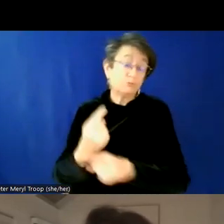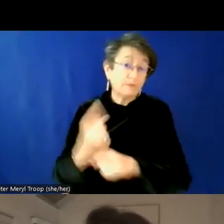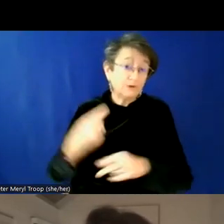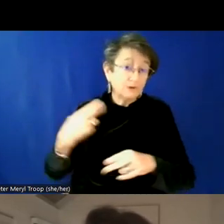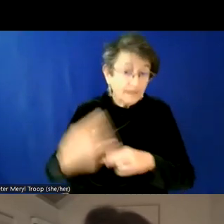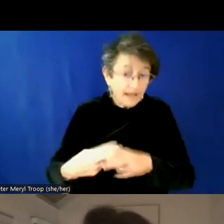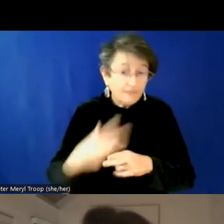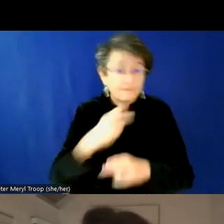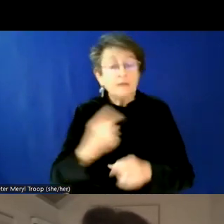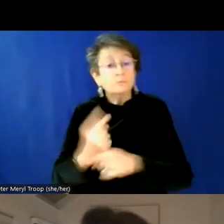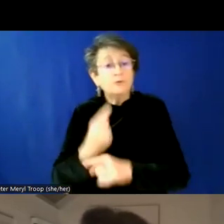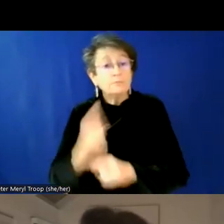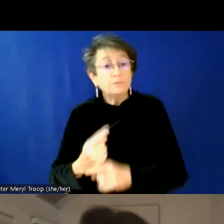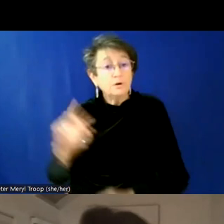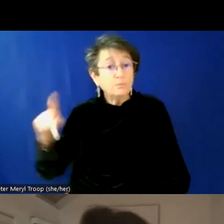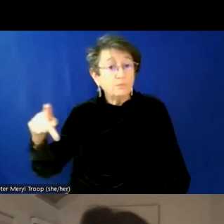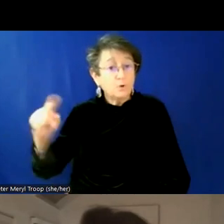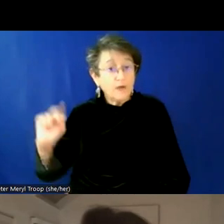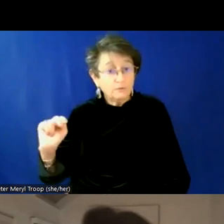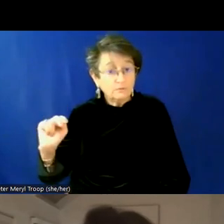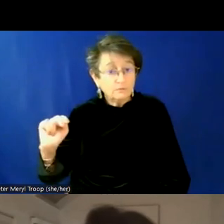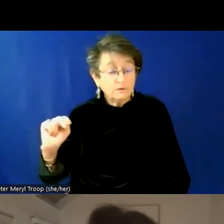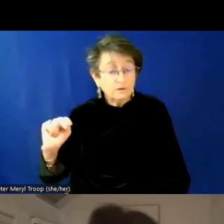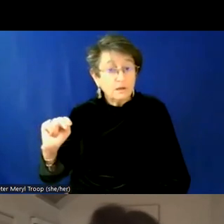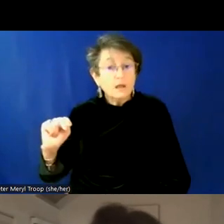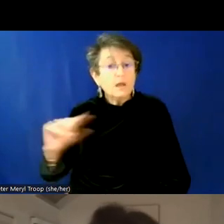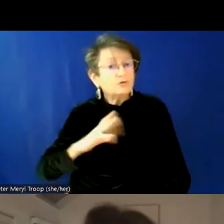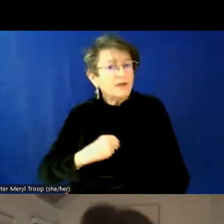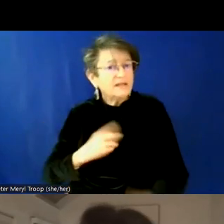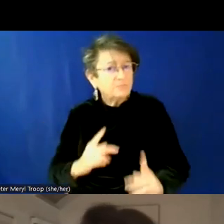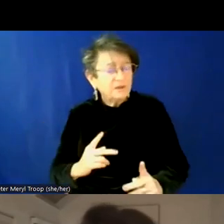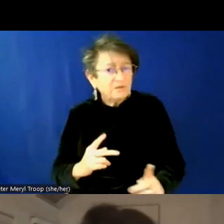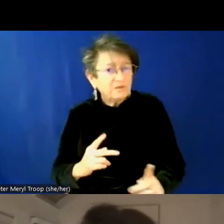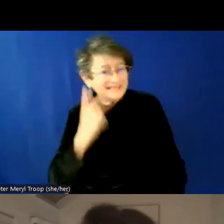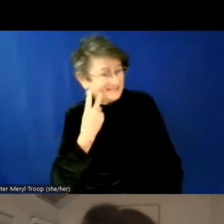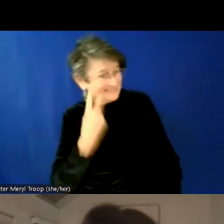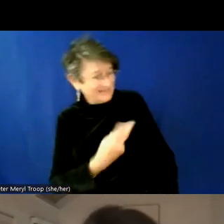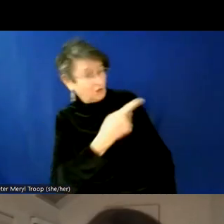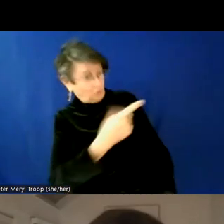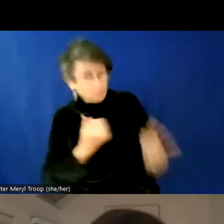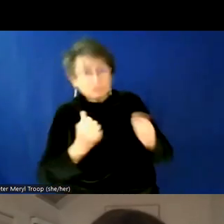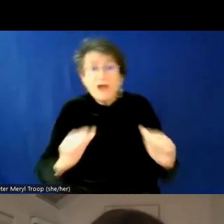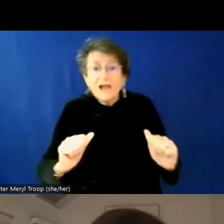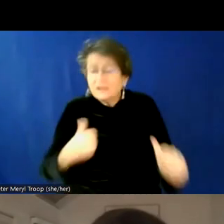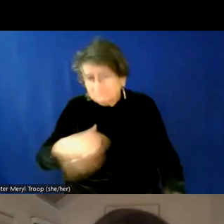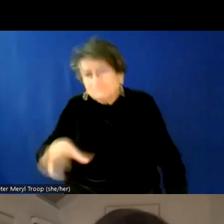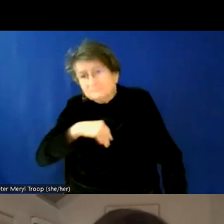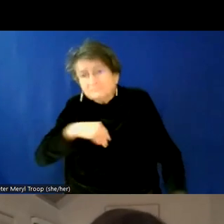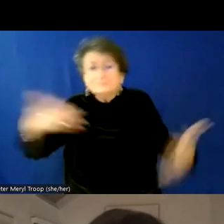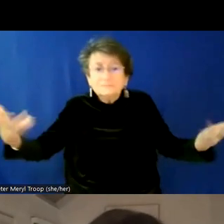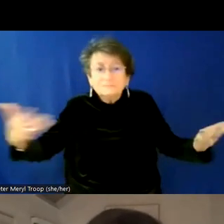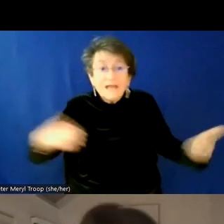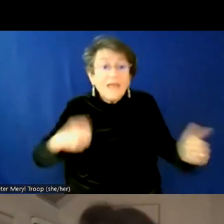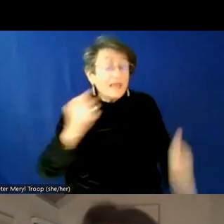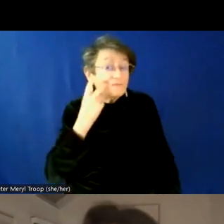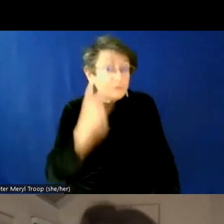trans people are going to give you some grace. If we can tell that you're trying, we usually, we're going to give you some grace. Uh, but only if we can tell that you're trying and